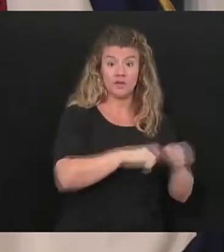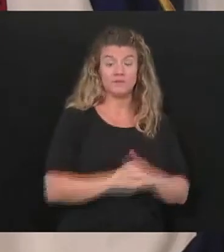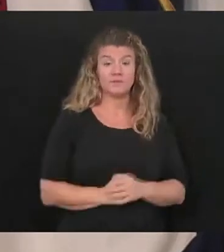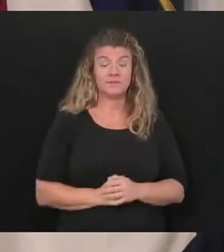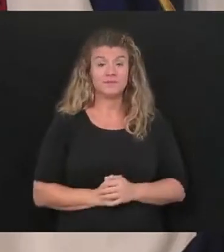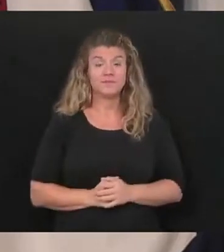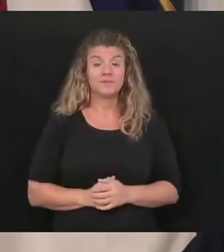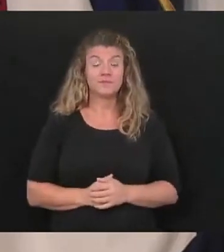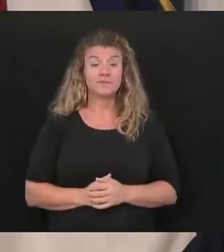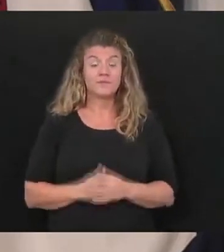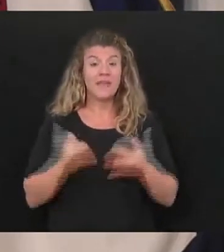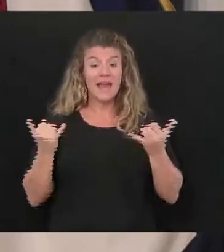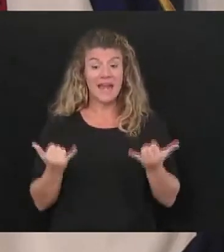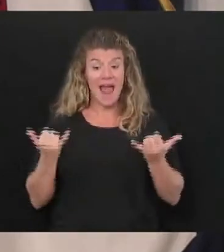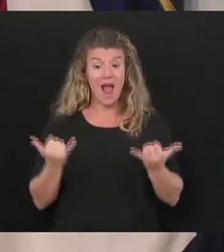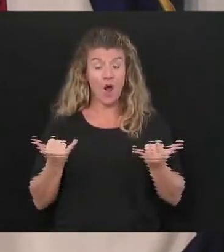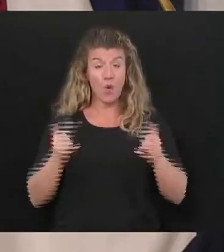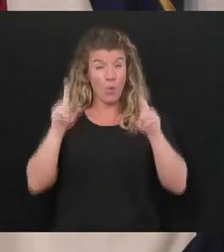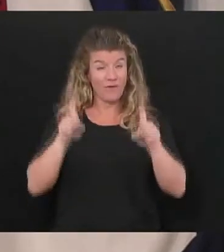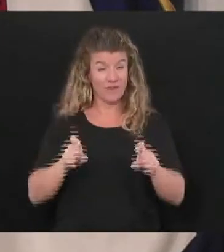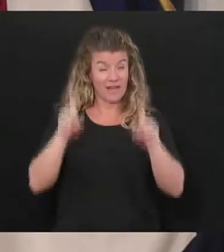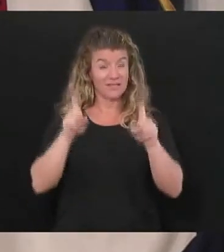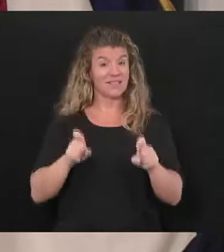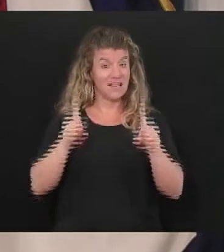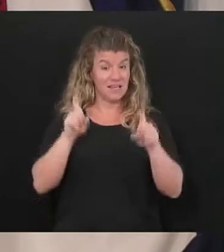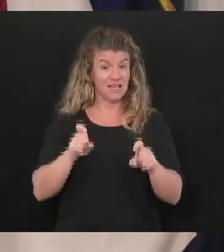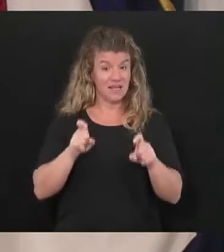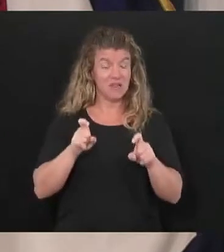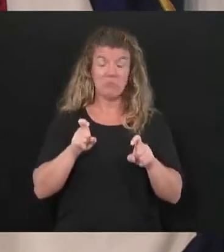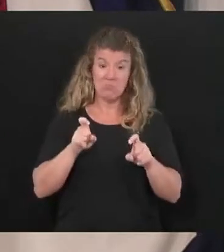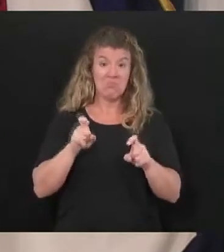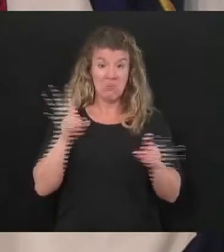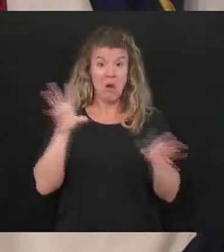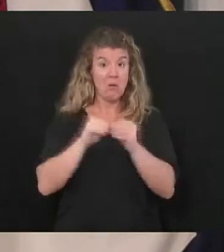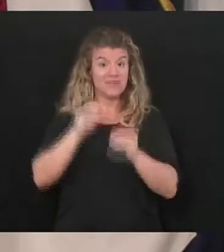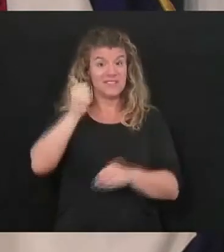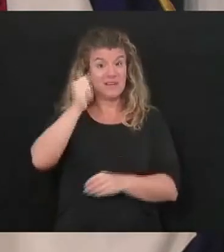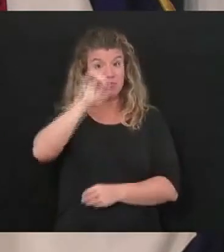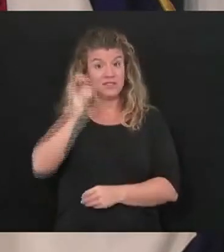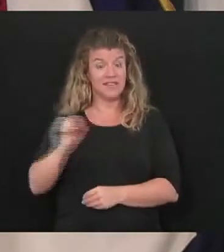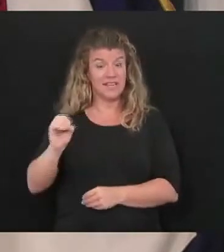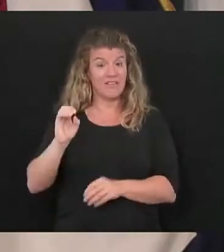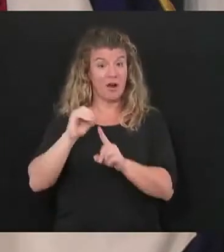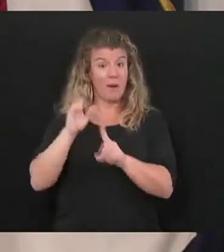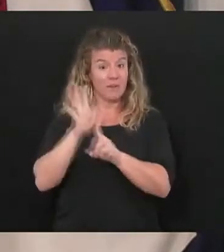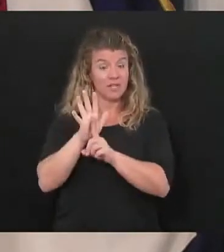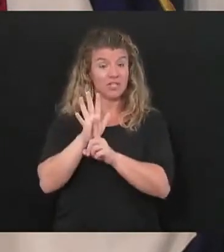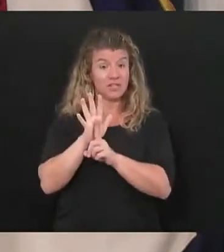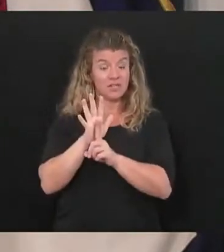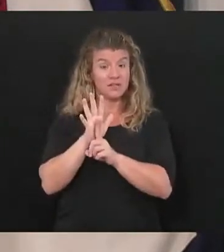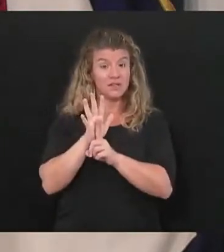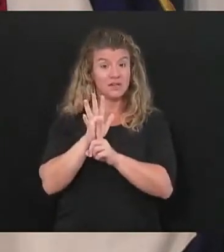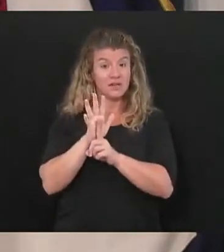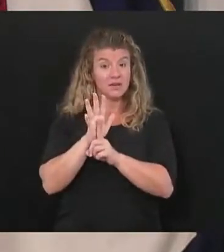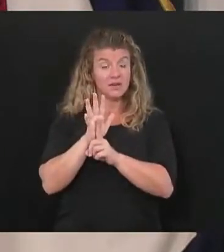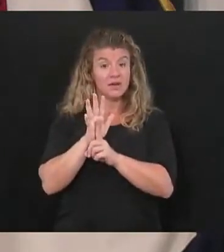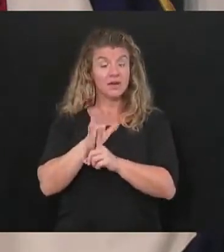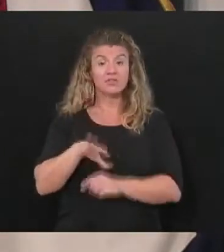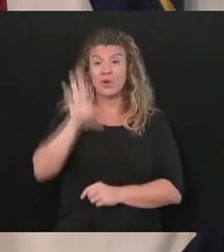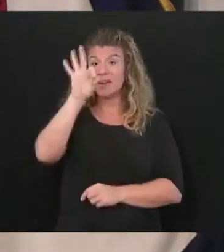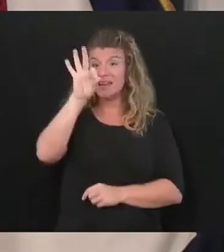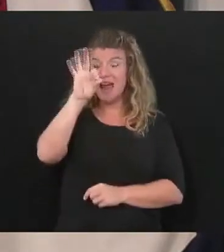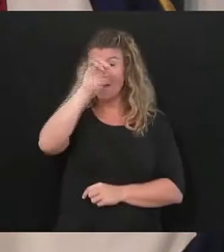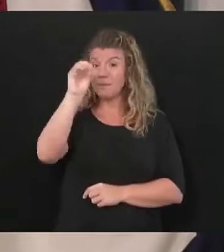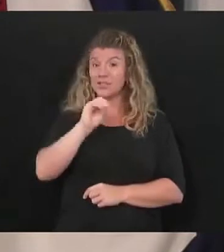almost 10% of our entire population. We are at 9% of our whole